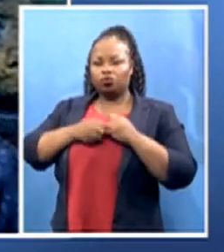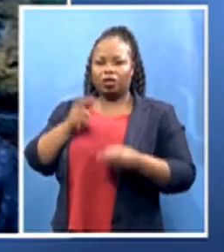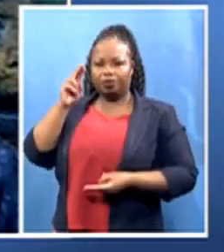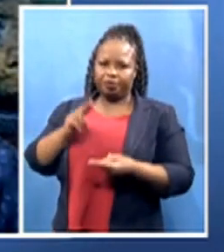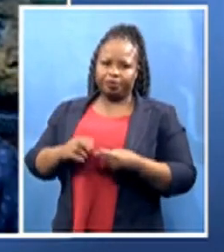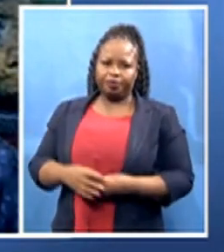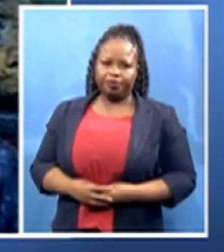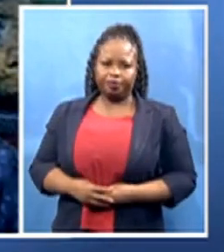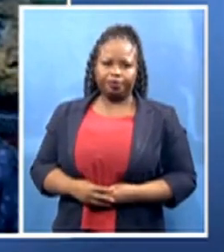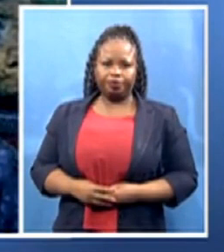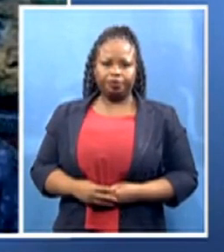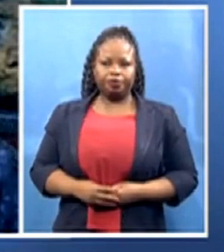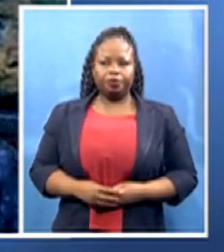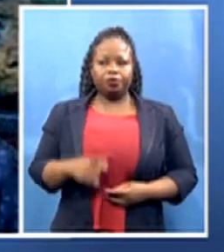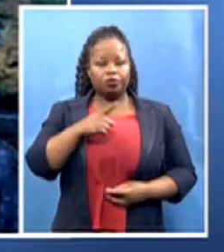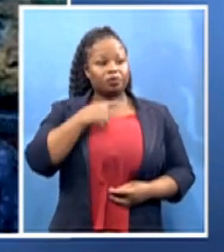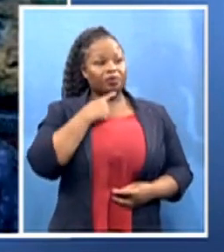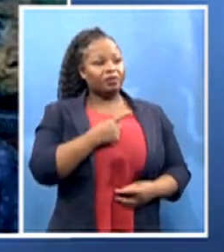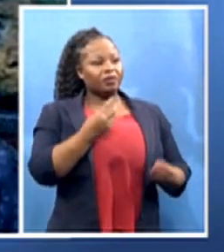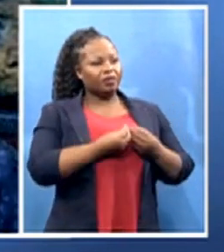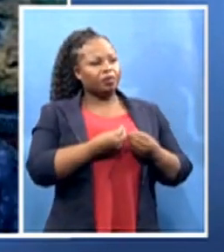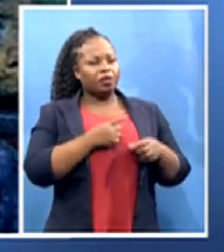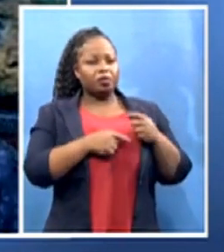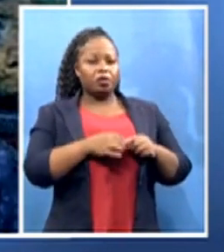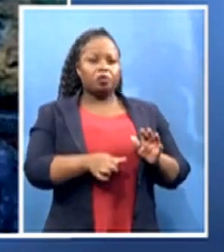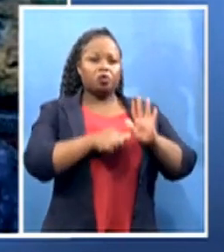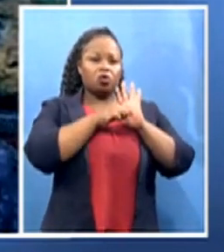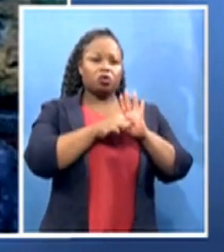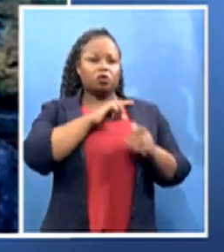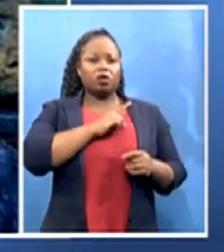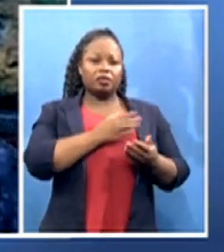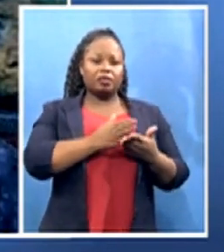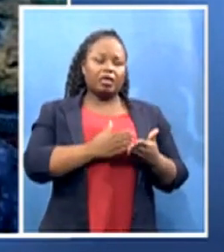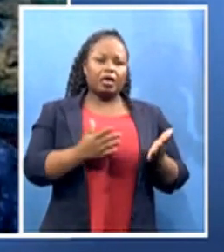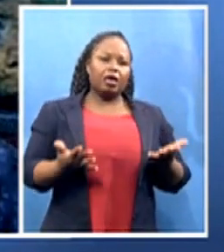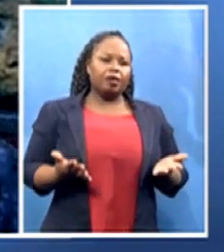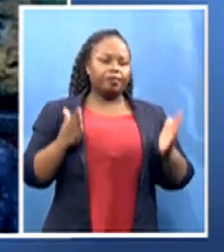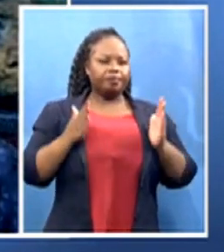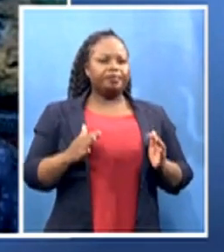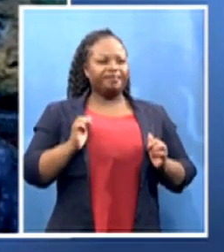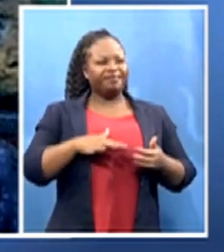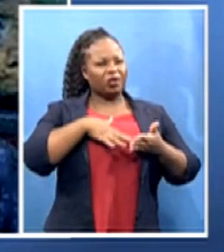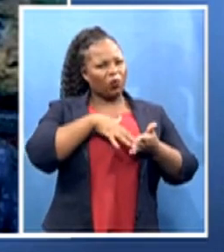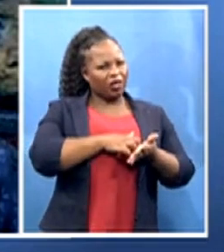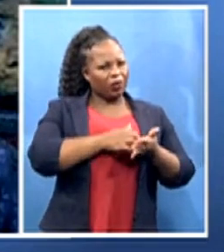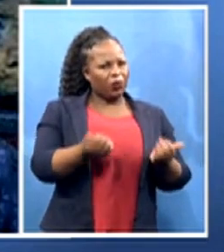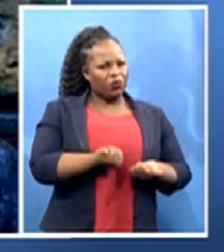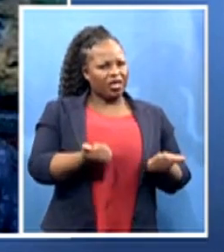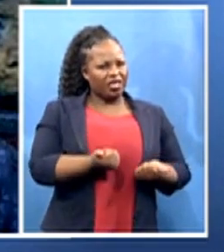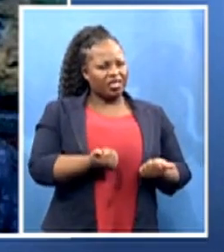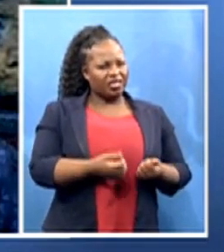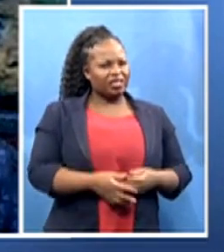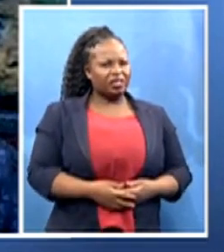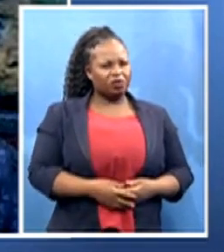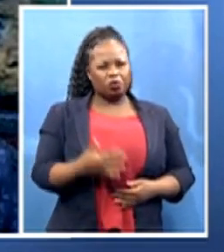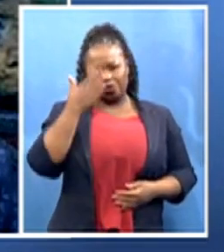about people whose immunity is already immunocompromised. What do we know about this sector of the community and